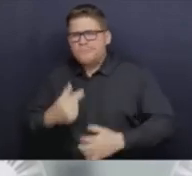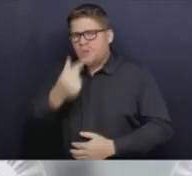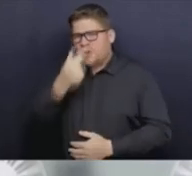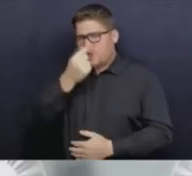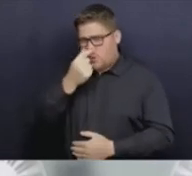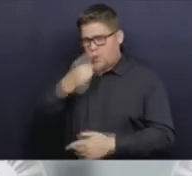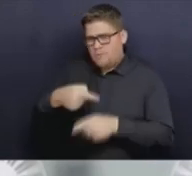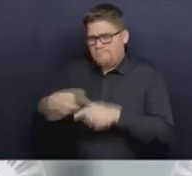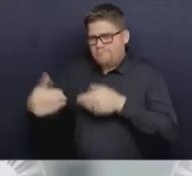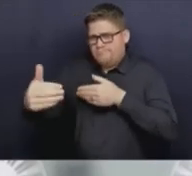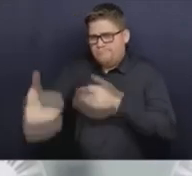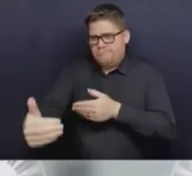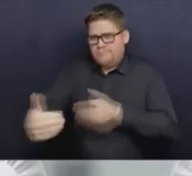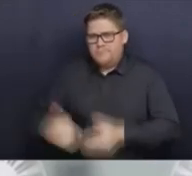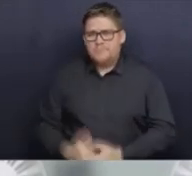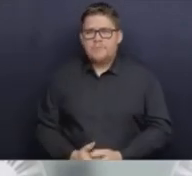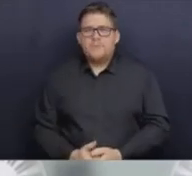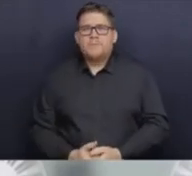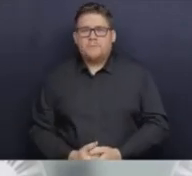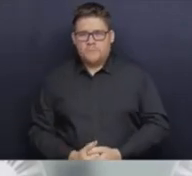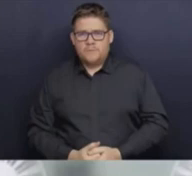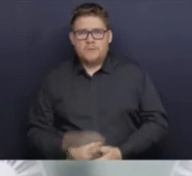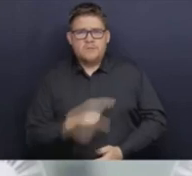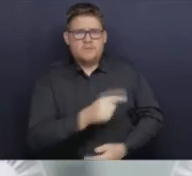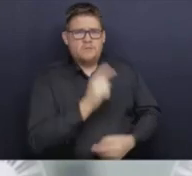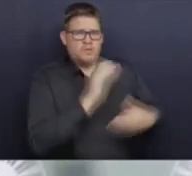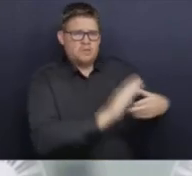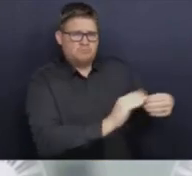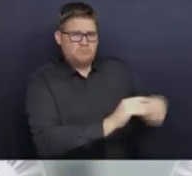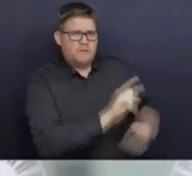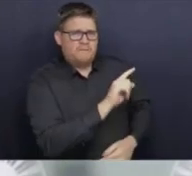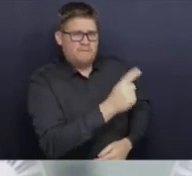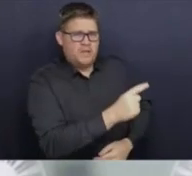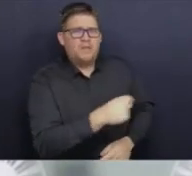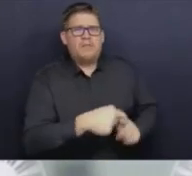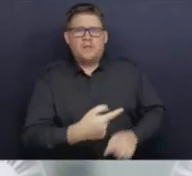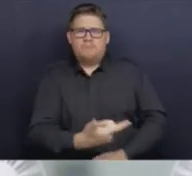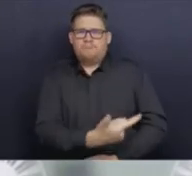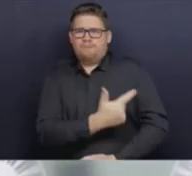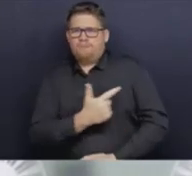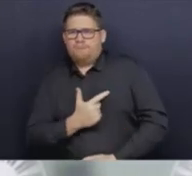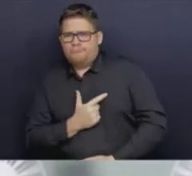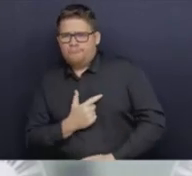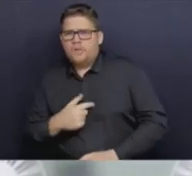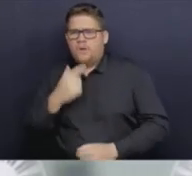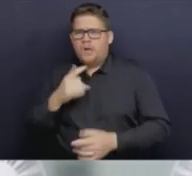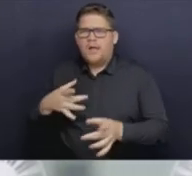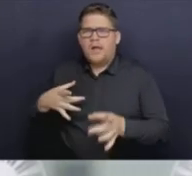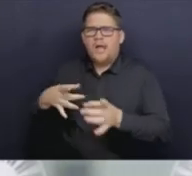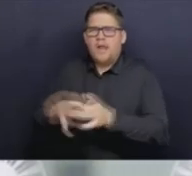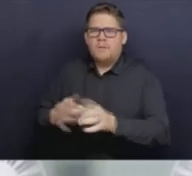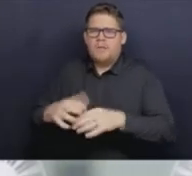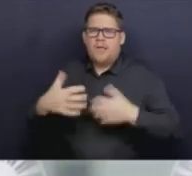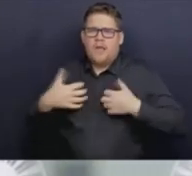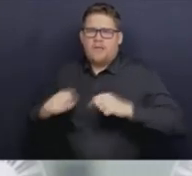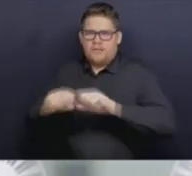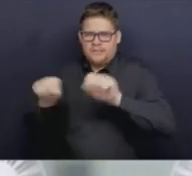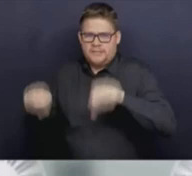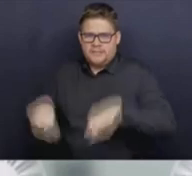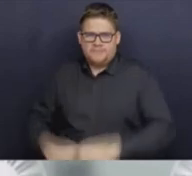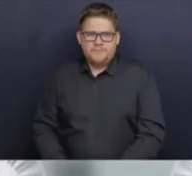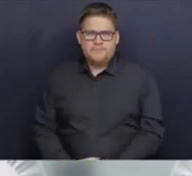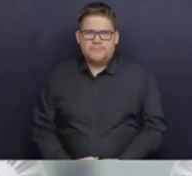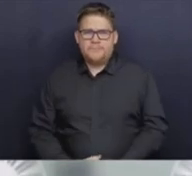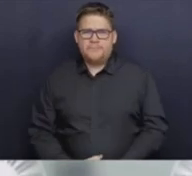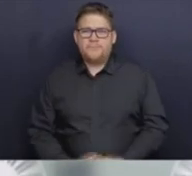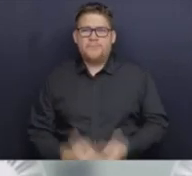I will come up and give an update on issues around health system capacity, number of people in hospital, and so on. And with that, it's my